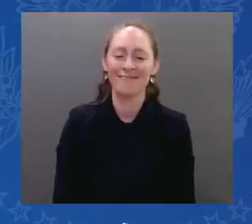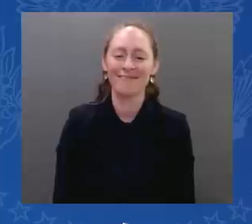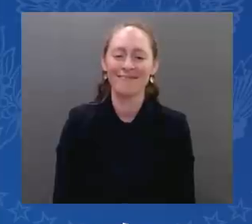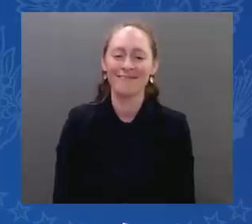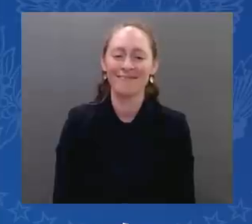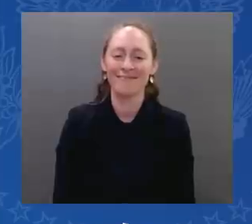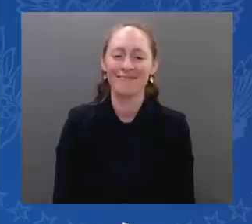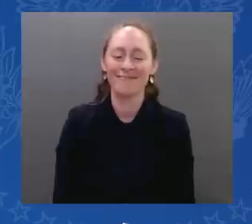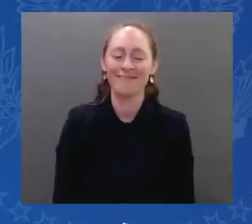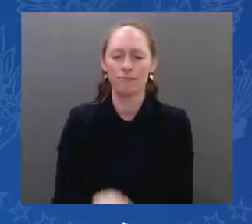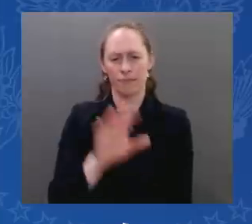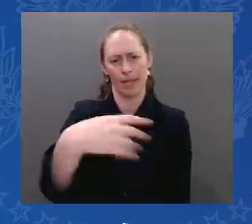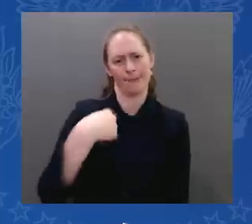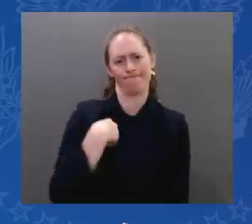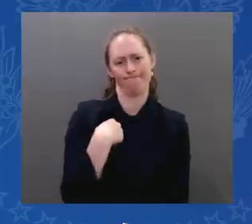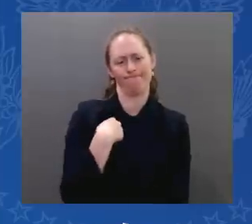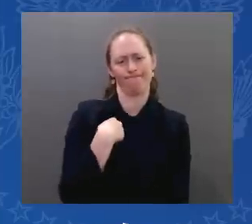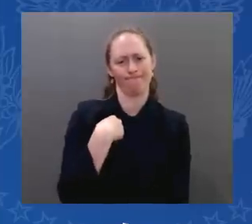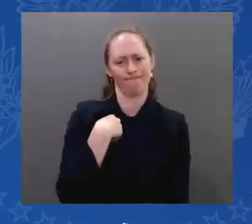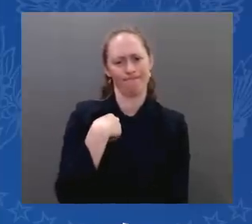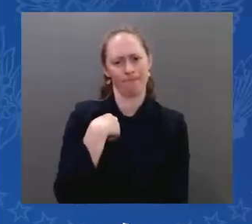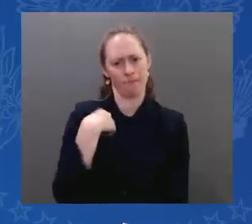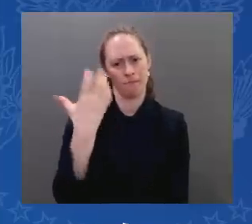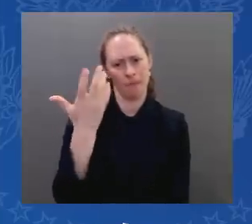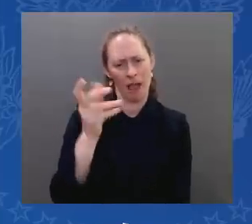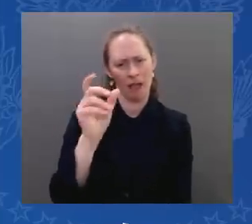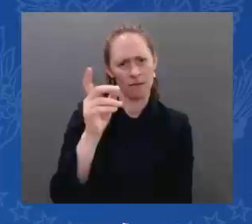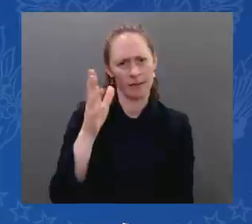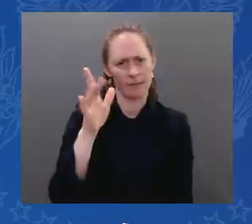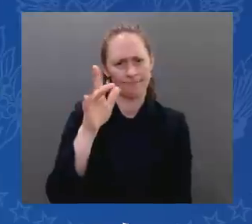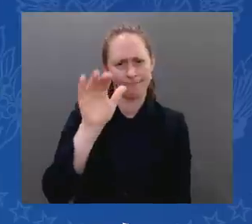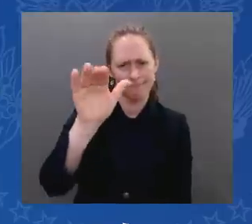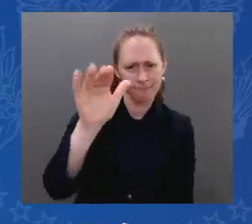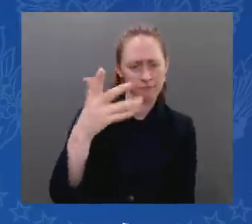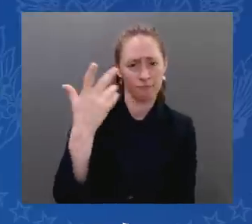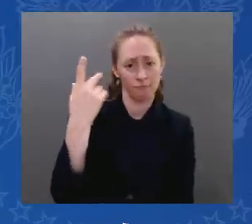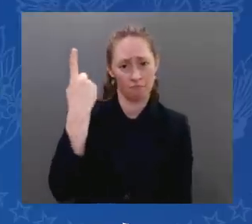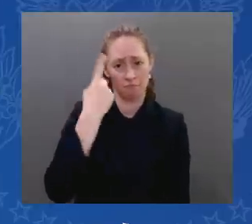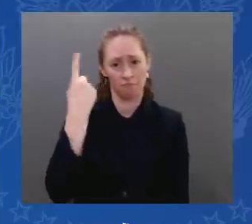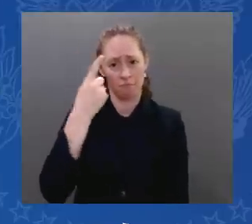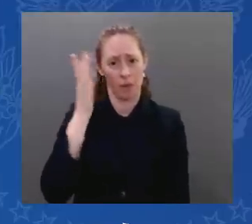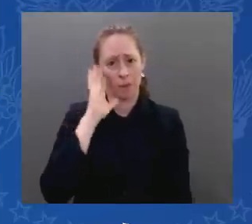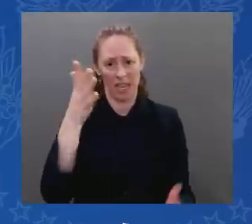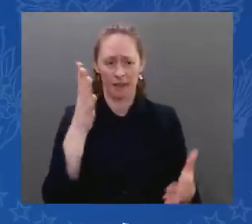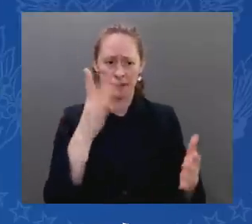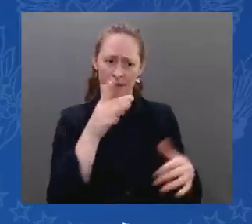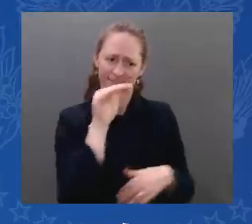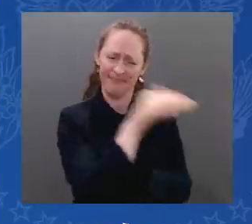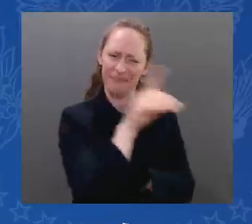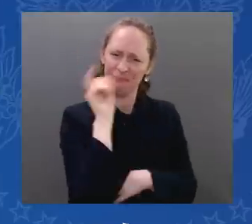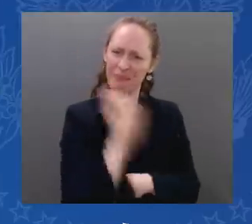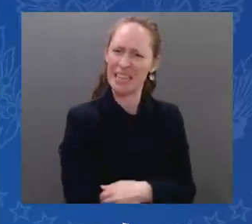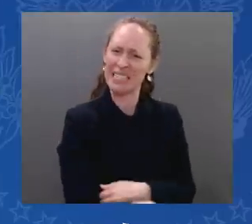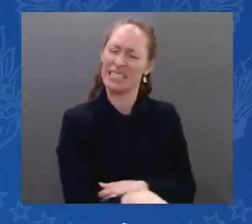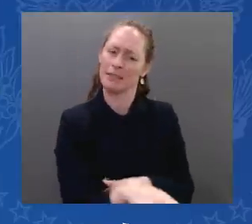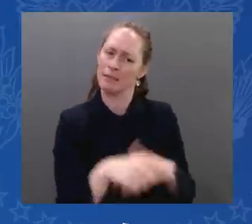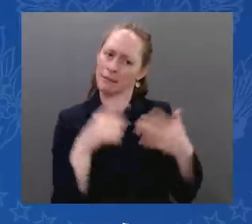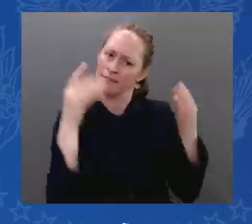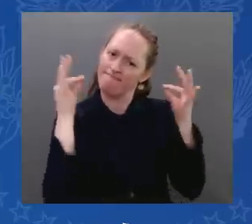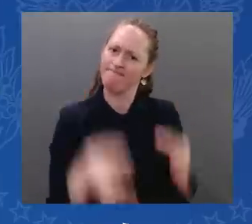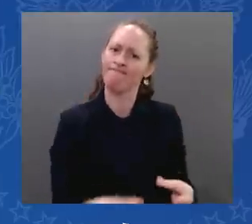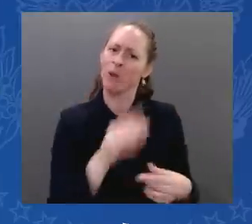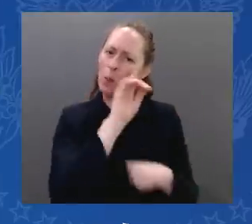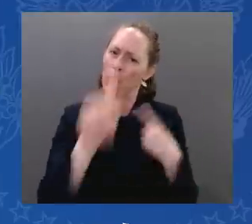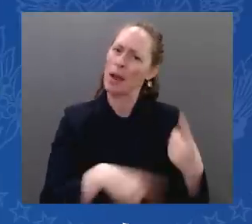stage when you will say there is no more opportunity to revive the nuclear deal and what will happen afterwards? And